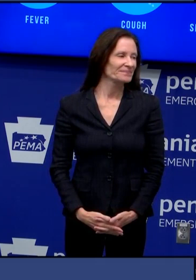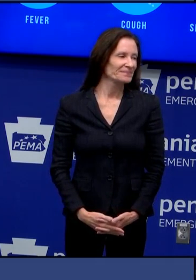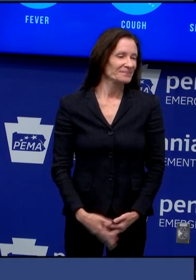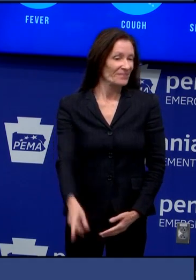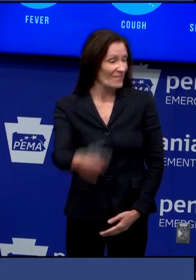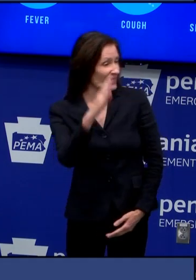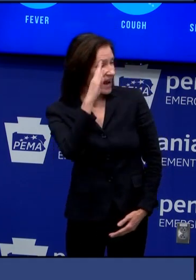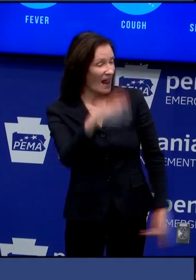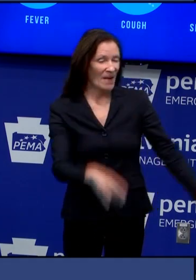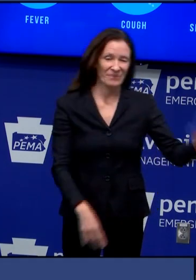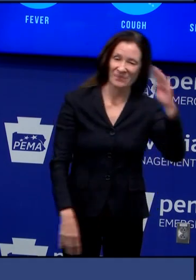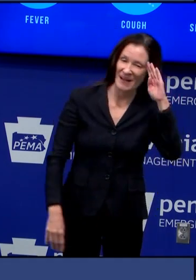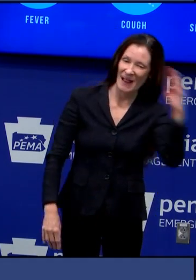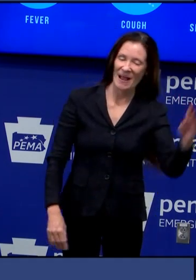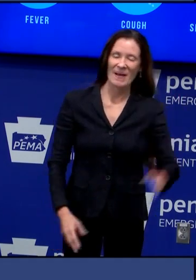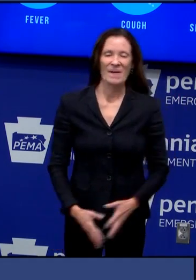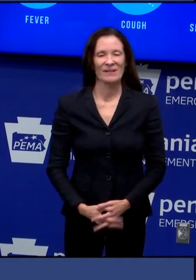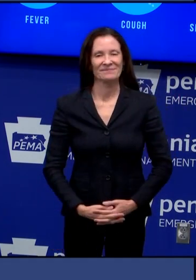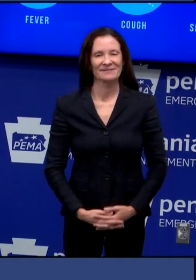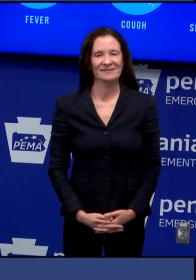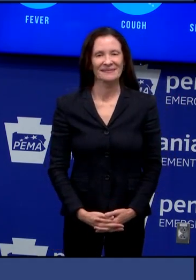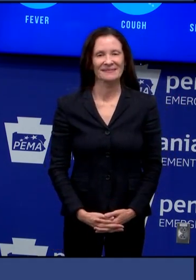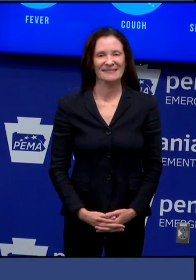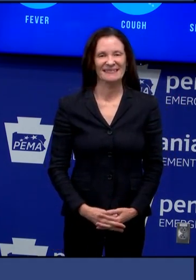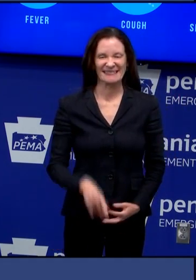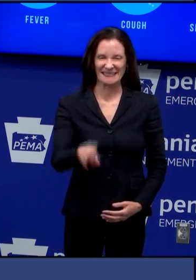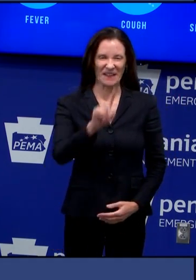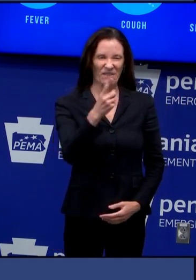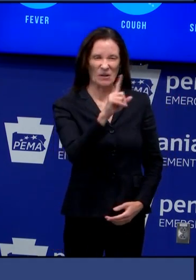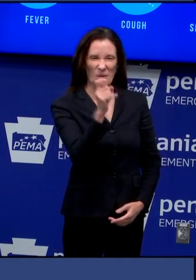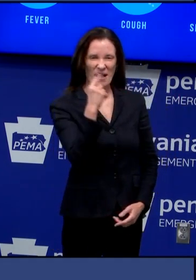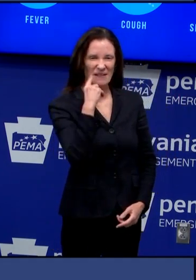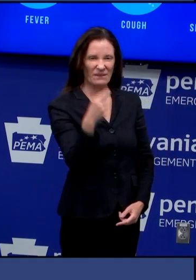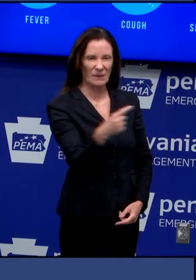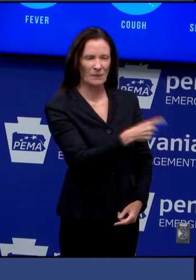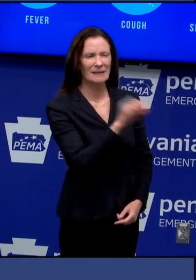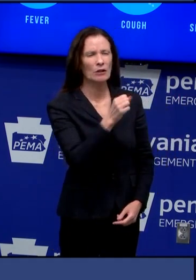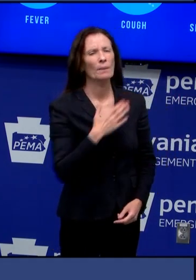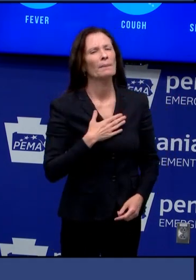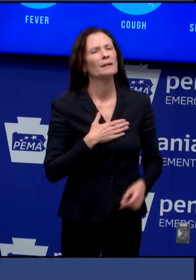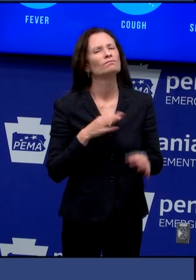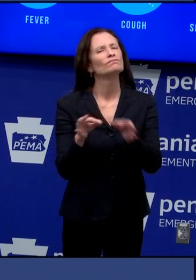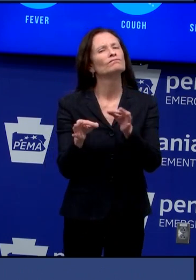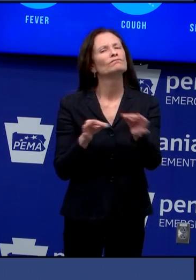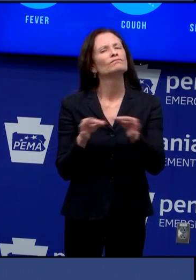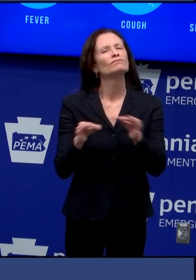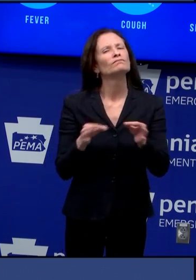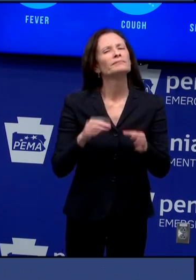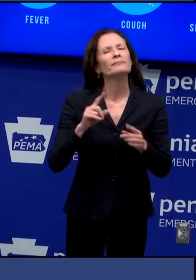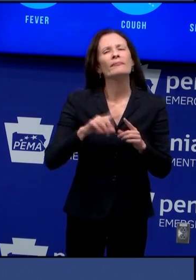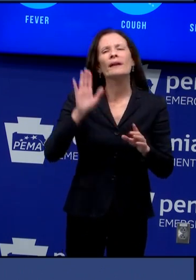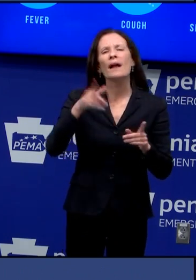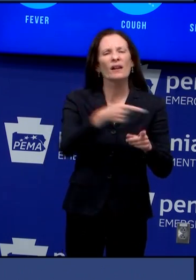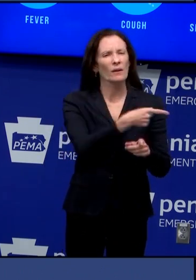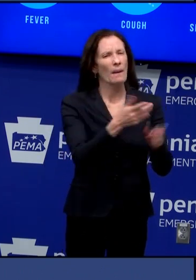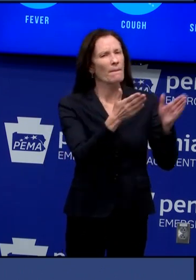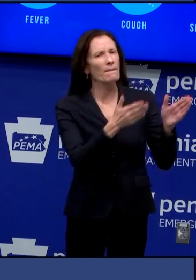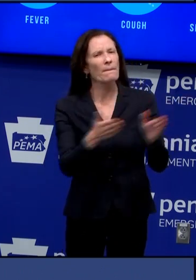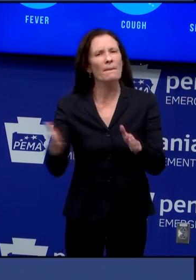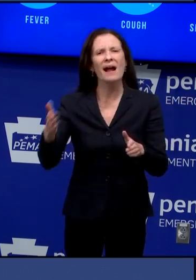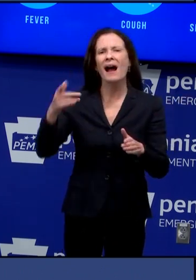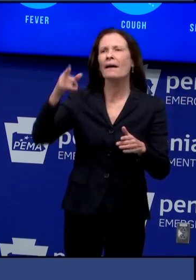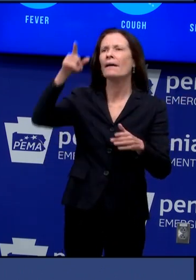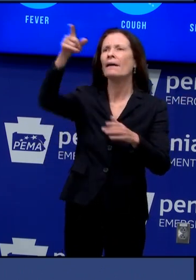um this first question is from cnhi can you talk about the move to join new york and other states to acquire ppe